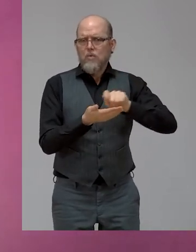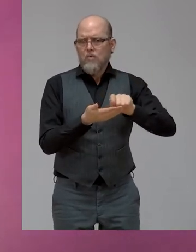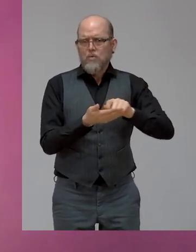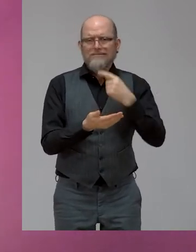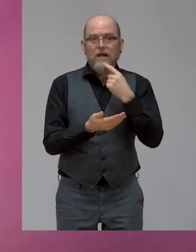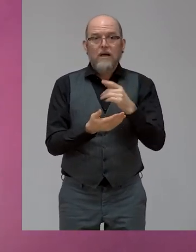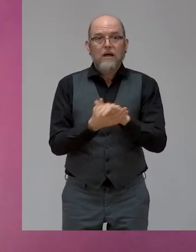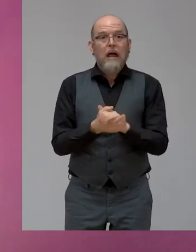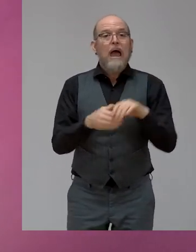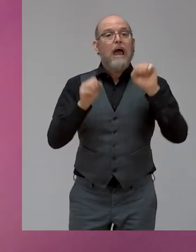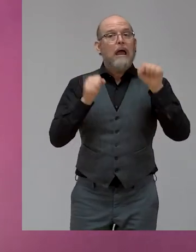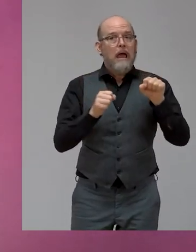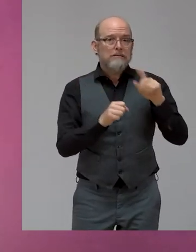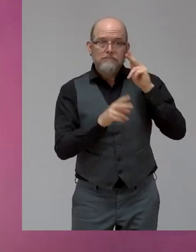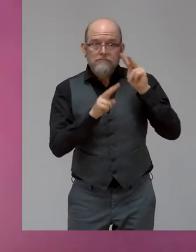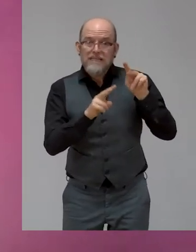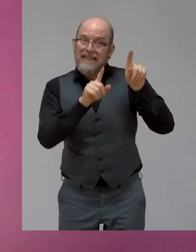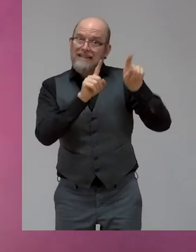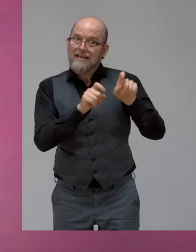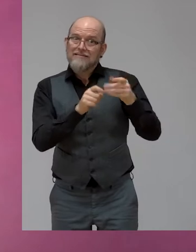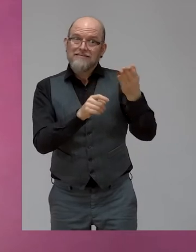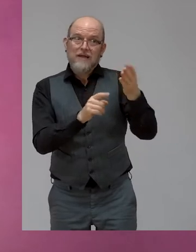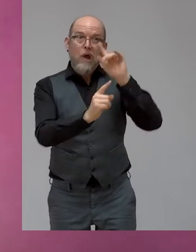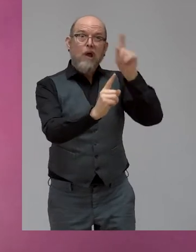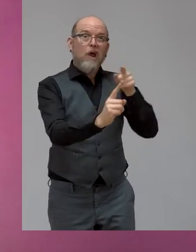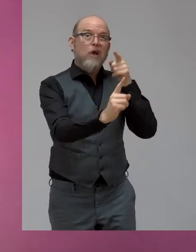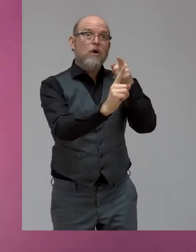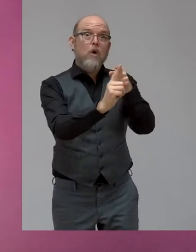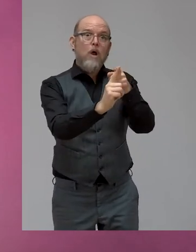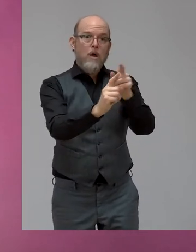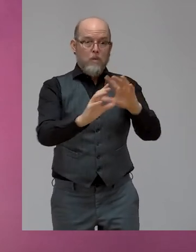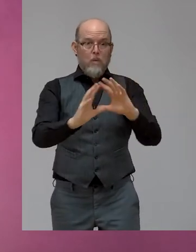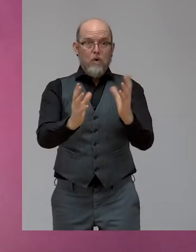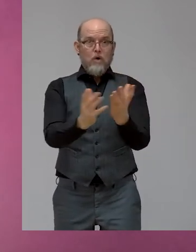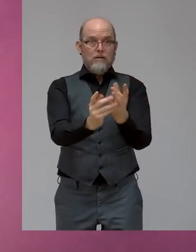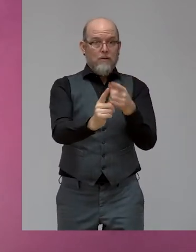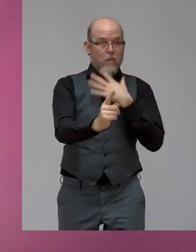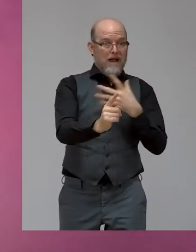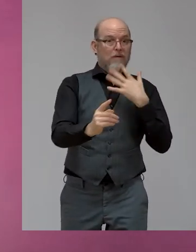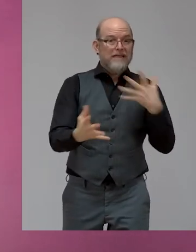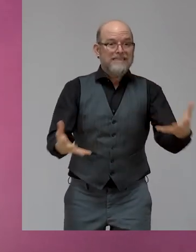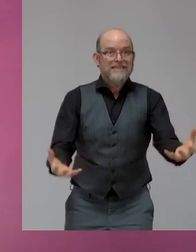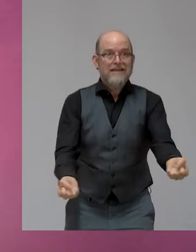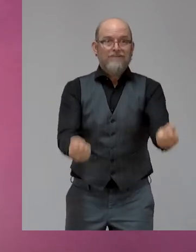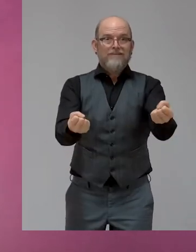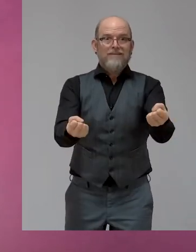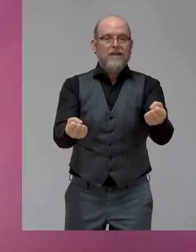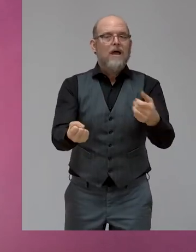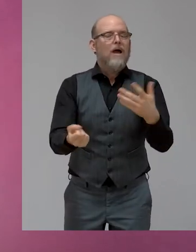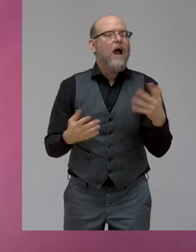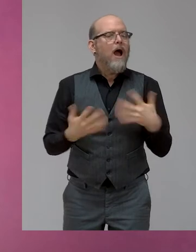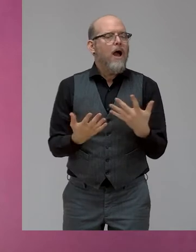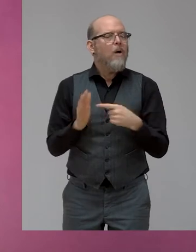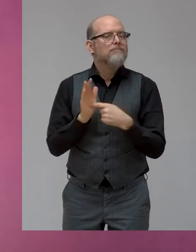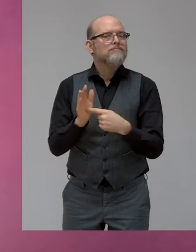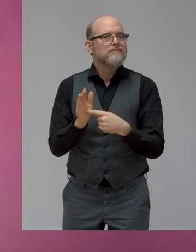out if your purpose on earth is over. If you're alive, it isn't. So if we're alive and we're human, we don't need to be